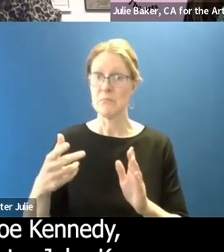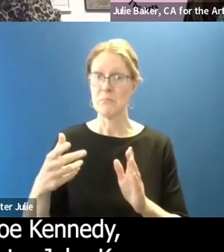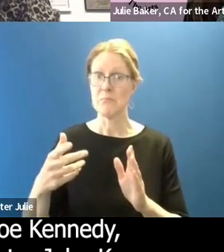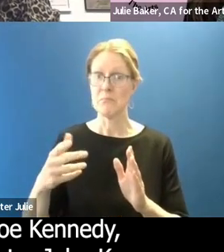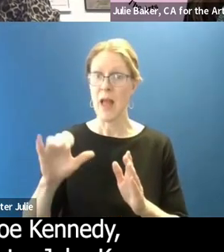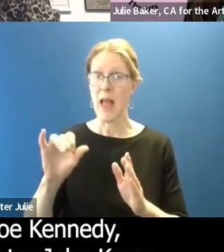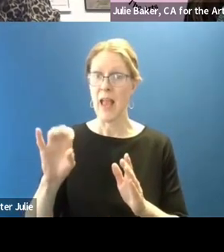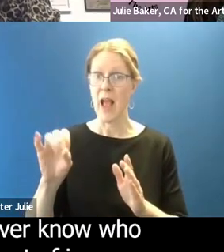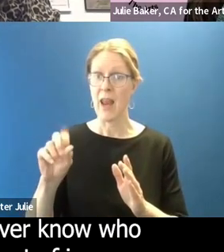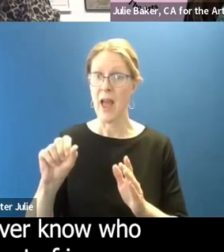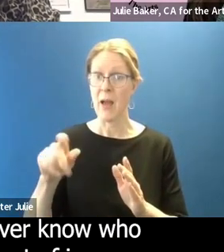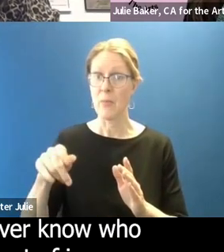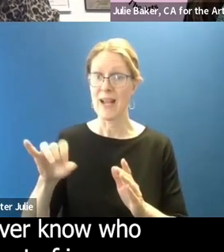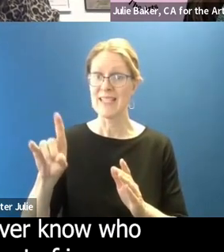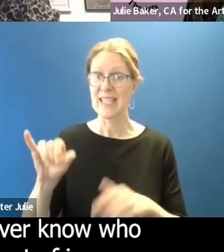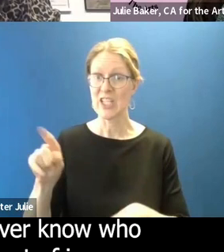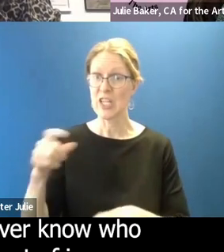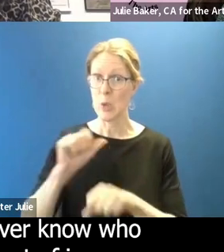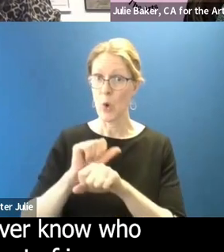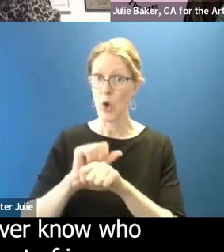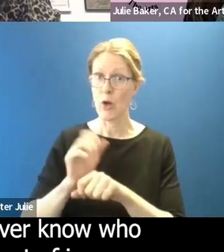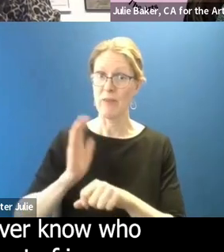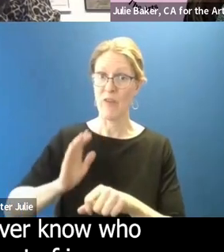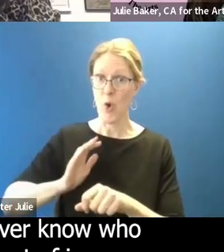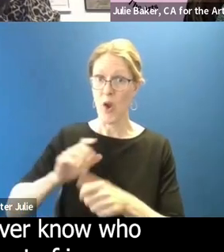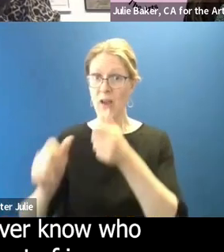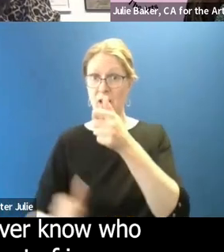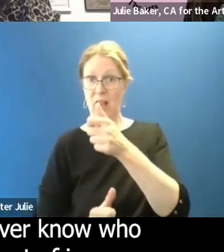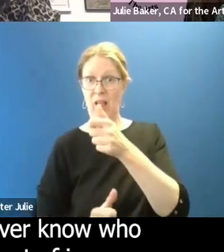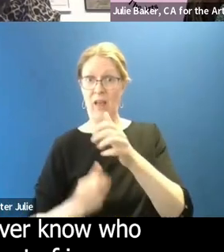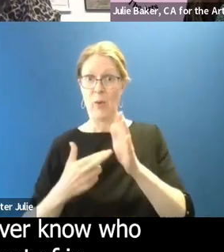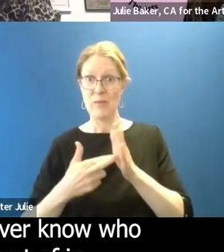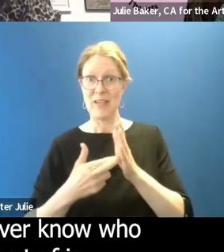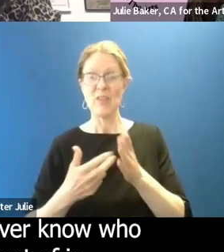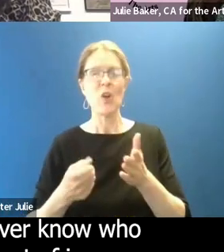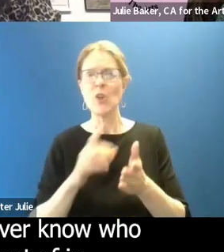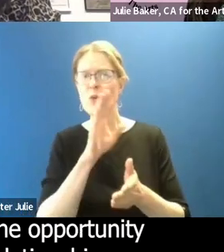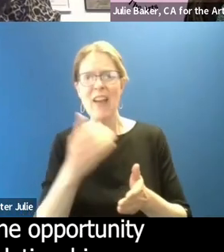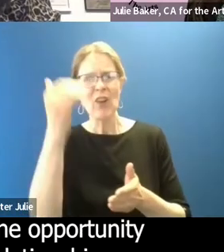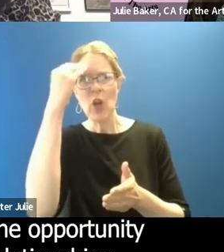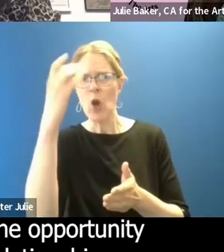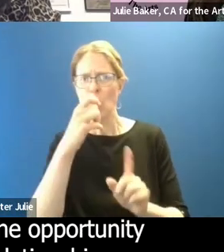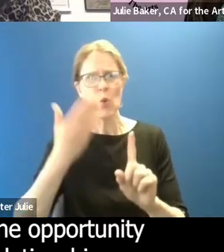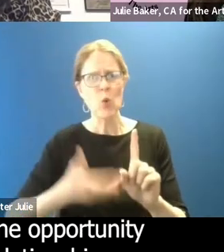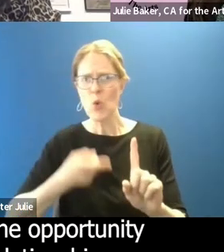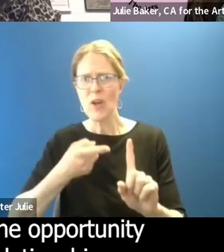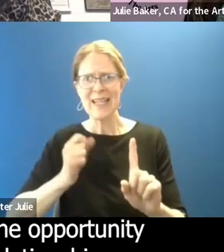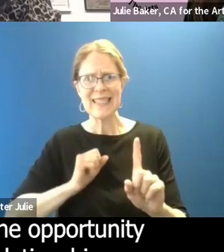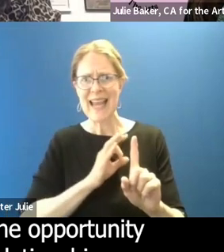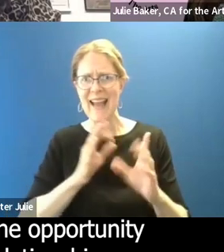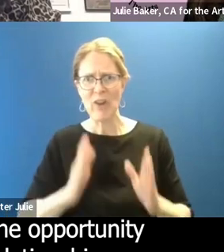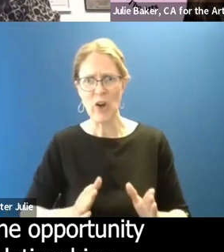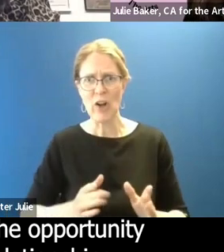as well as Senator John Kerry. So that you don't you never know who you are sitting in front of in terms of the